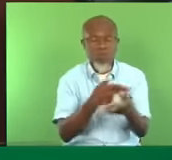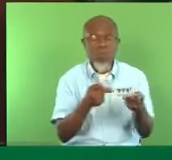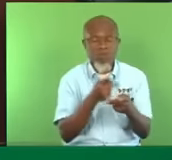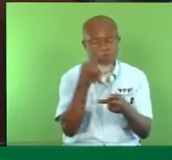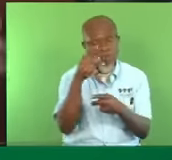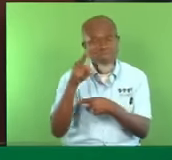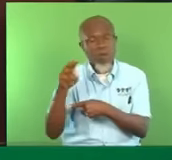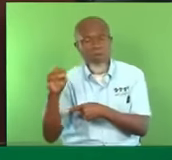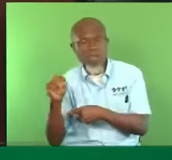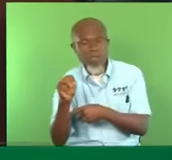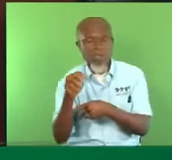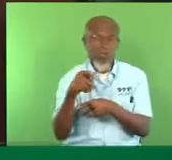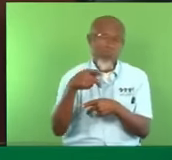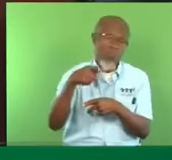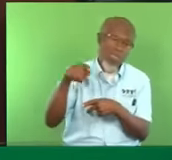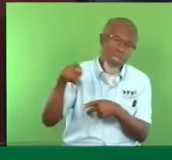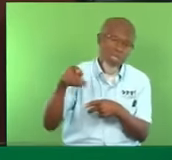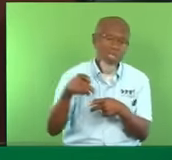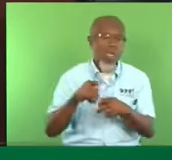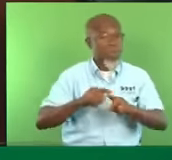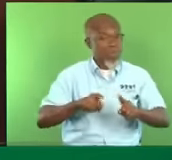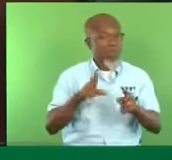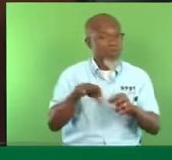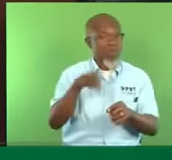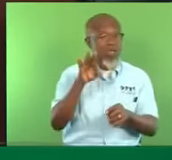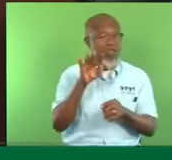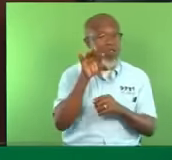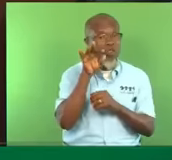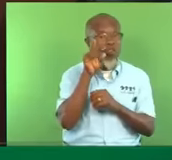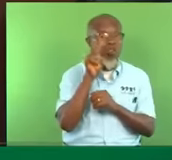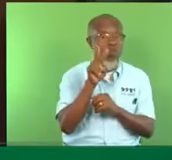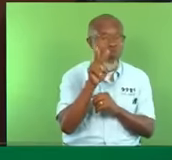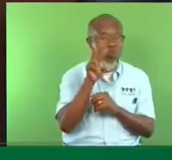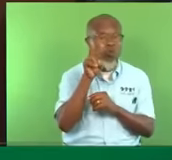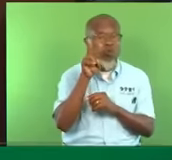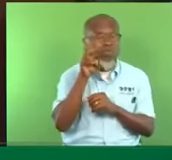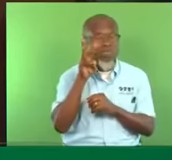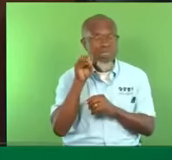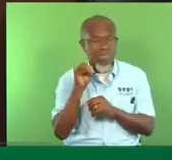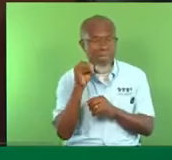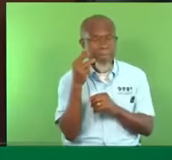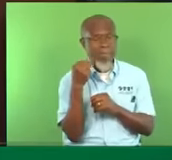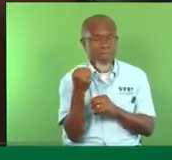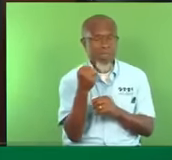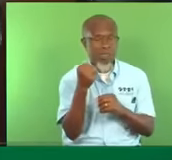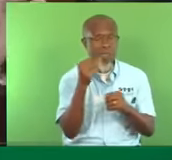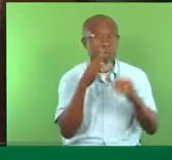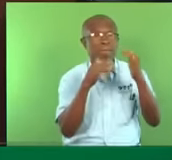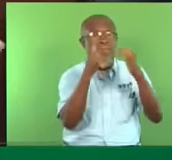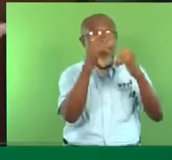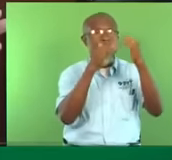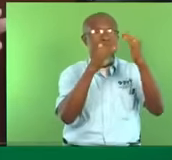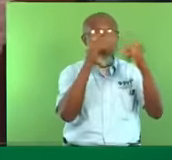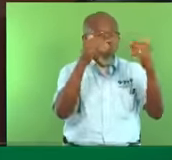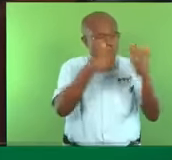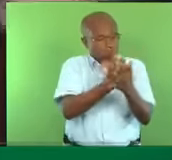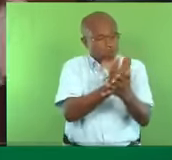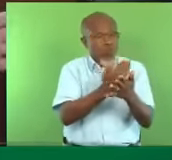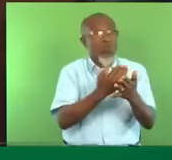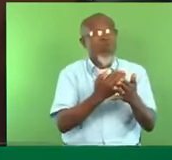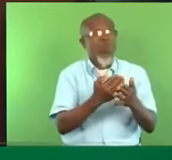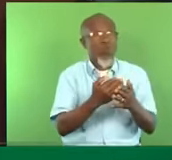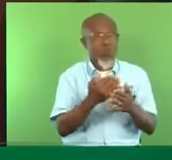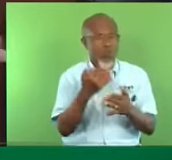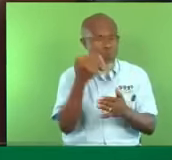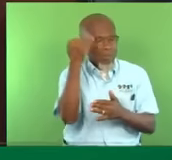But you find $260 million to build a headquarters to the Ministry of Health. $132 million to build a car